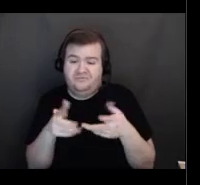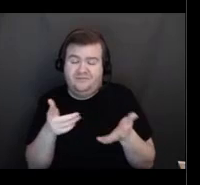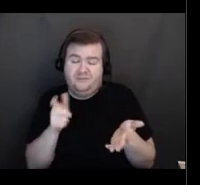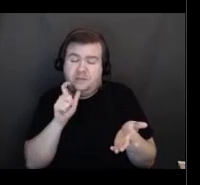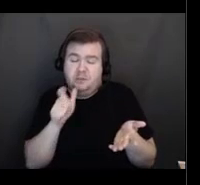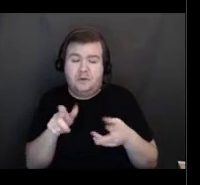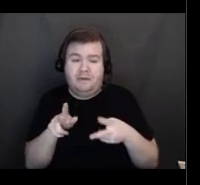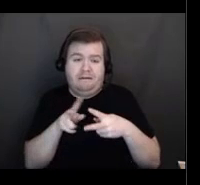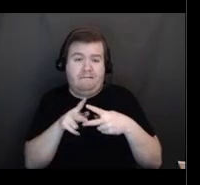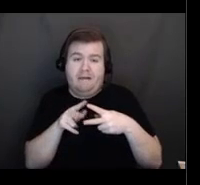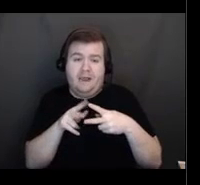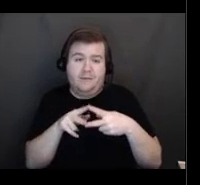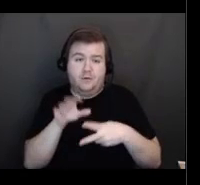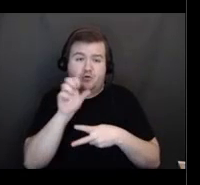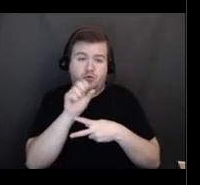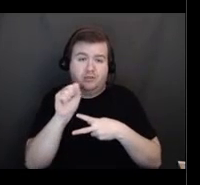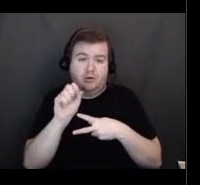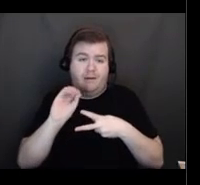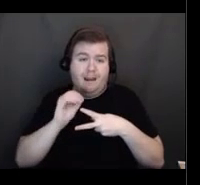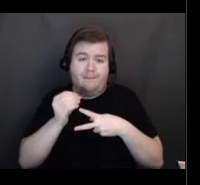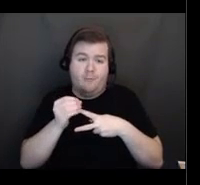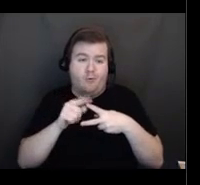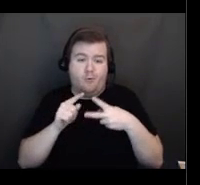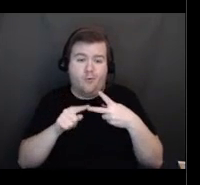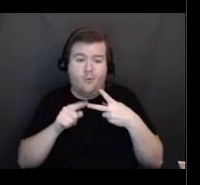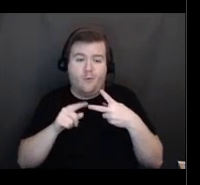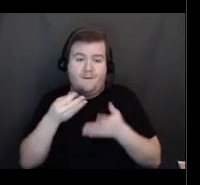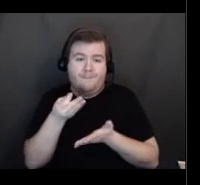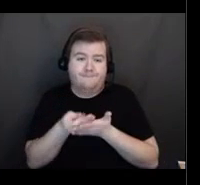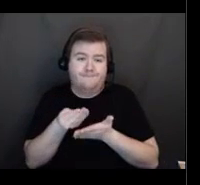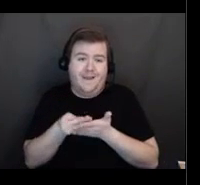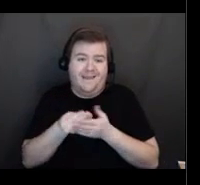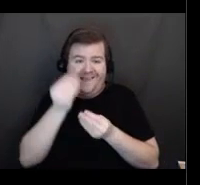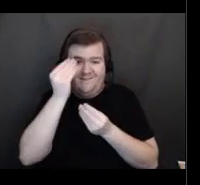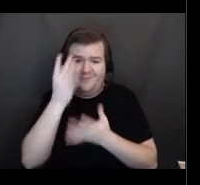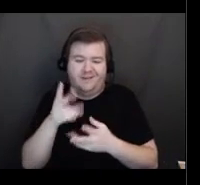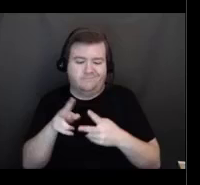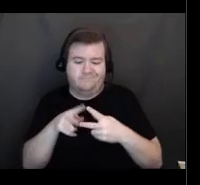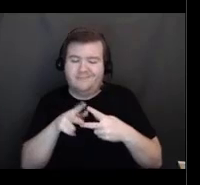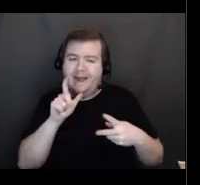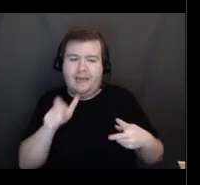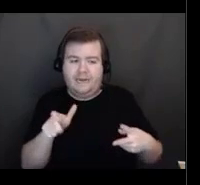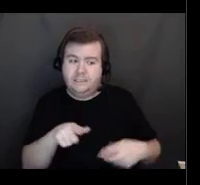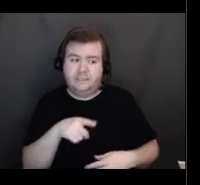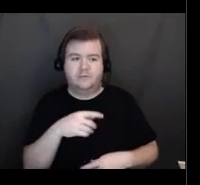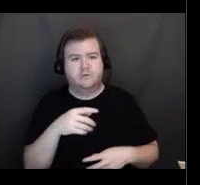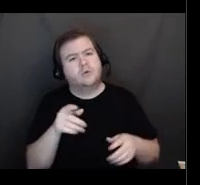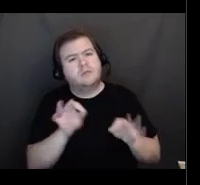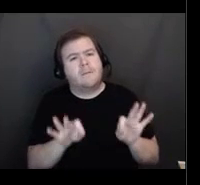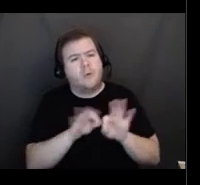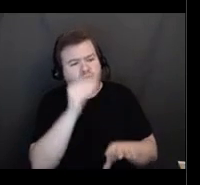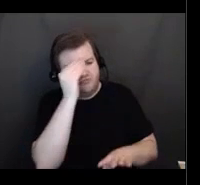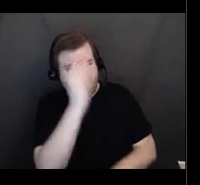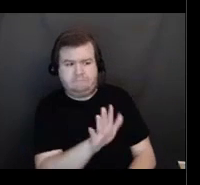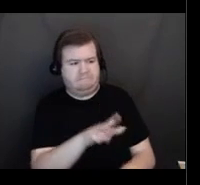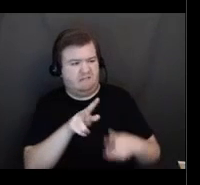personal financial information. So you want to make sure that that message gets out to folks that they are not giving that information out.